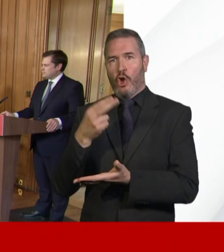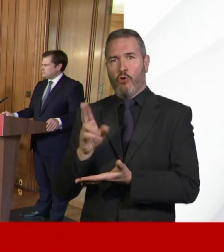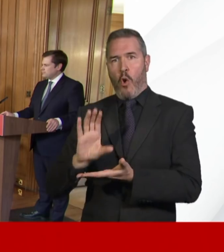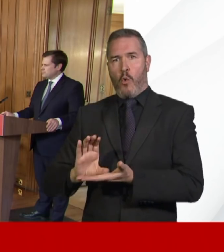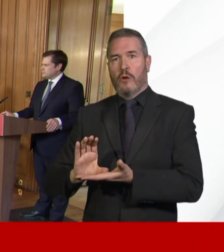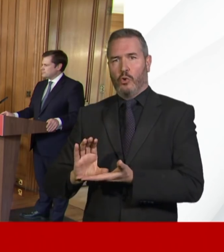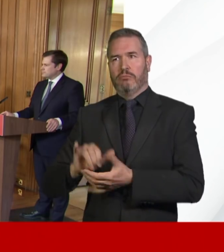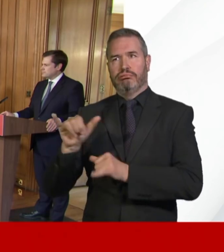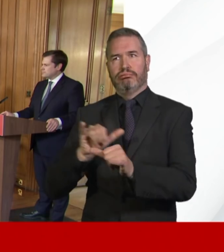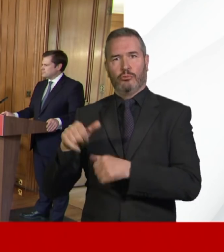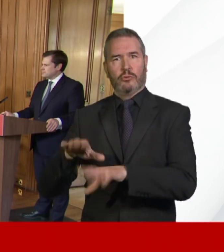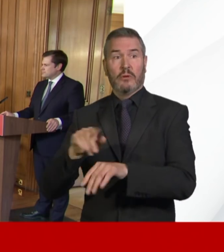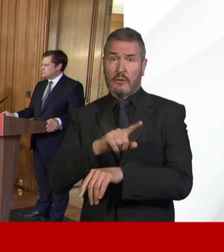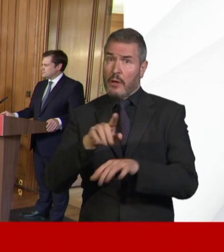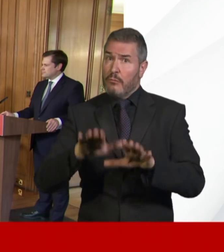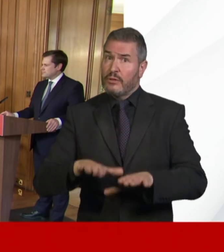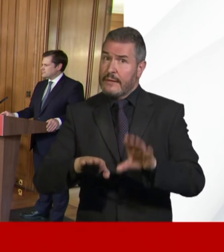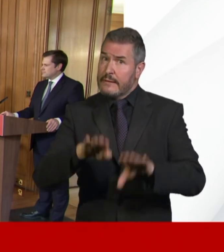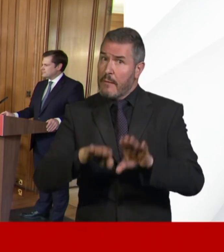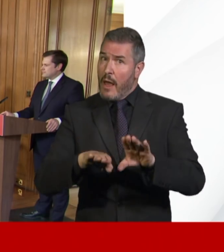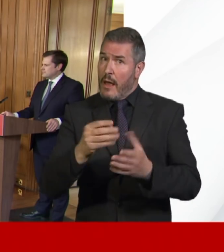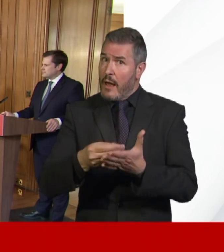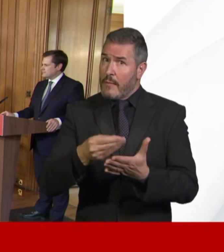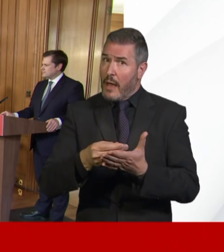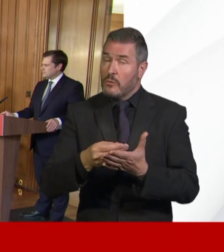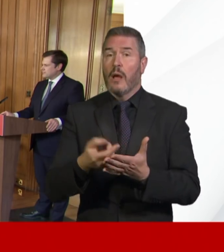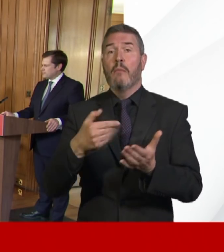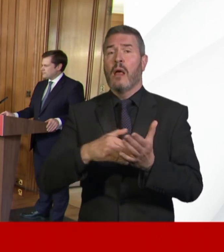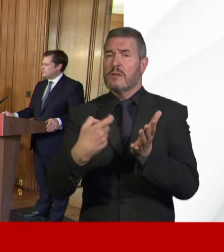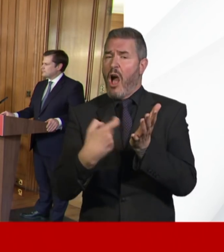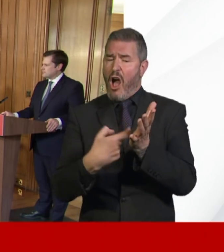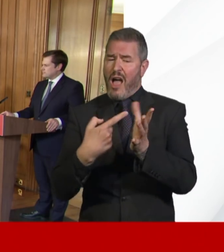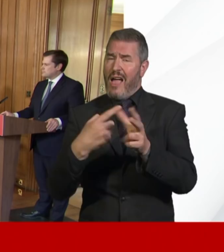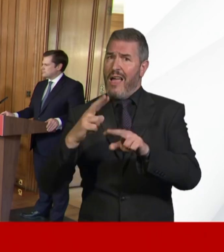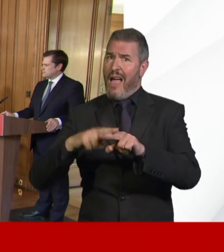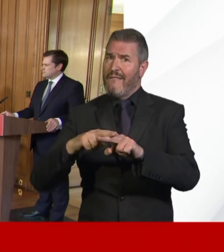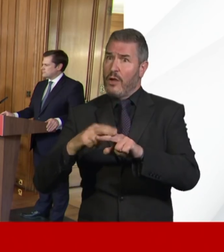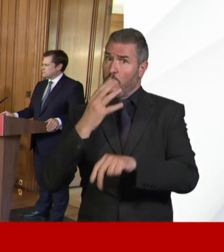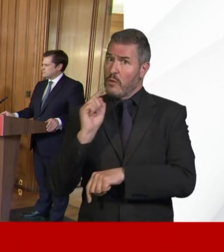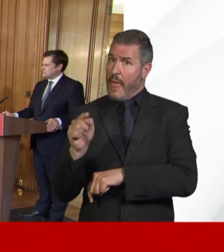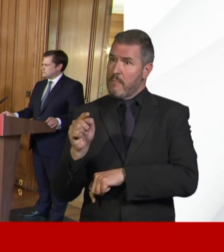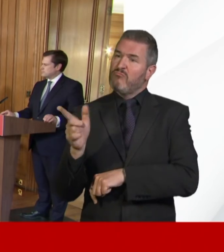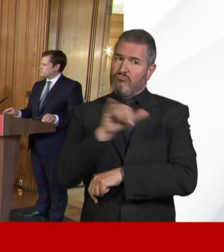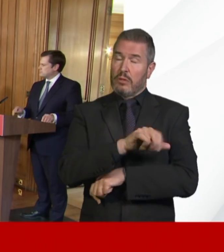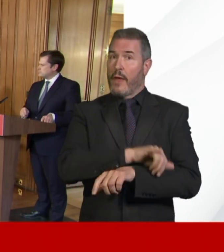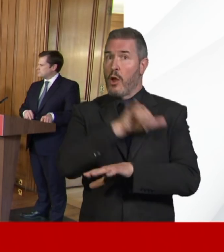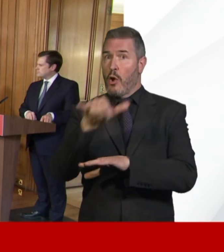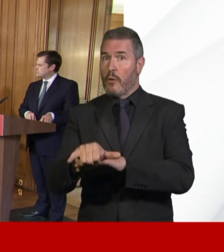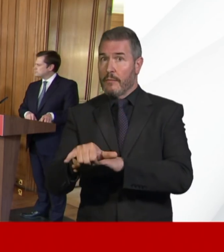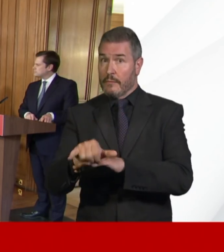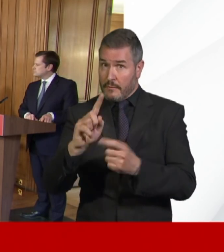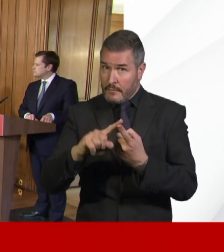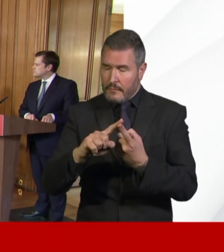something on a similar scale? And will you be using the RAF to bring people home? And if I may,